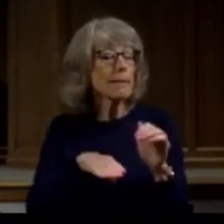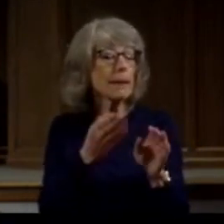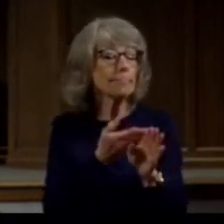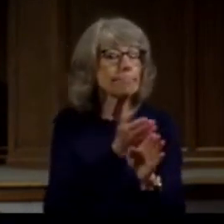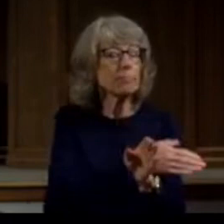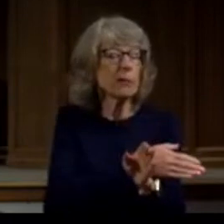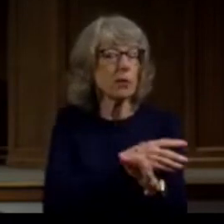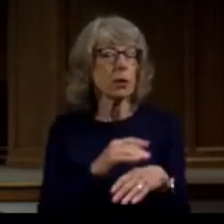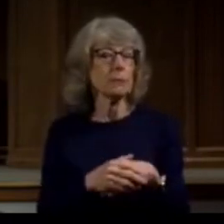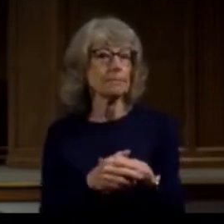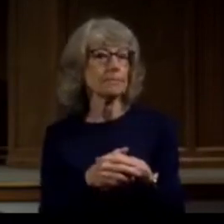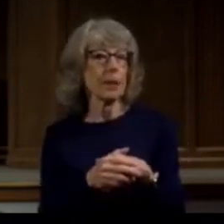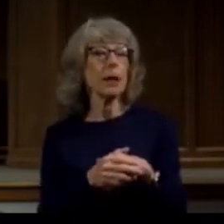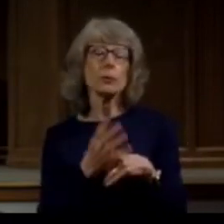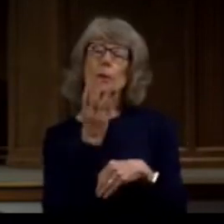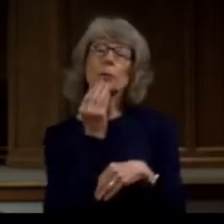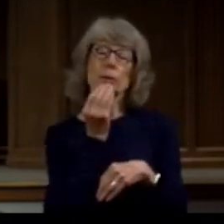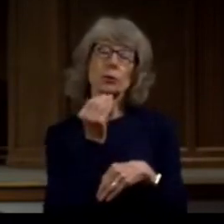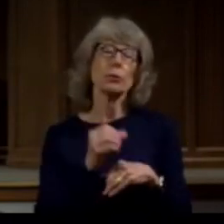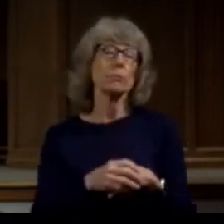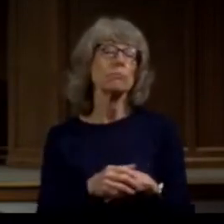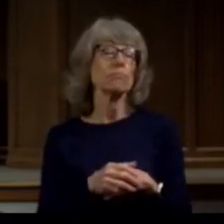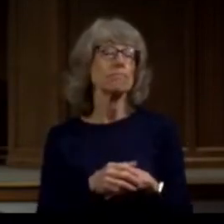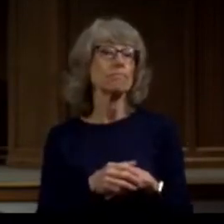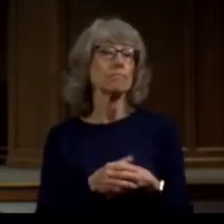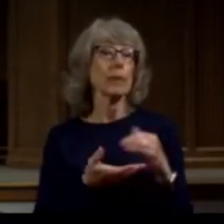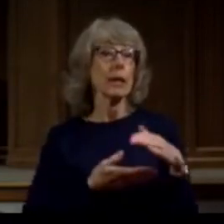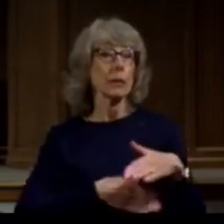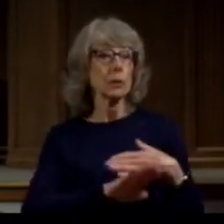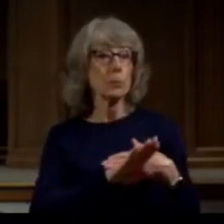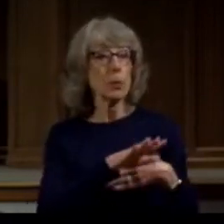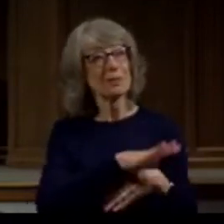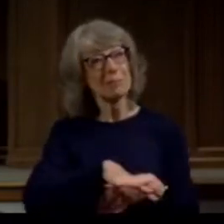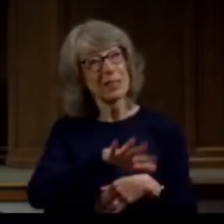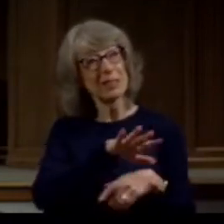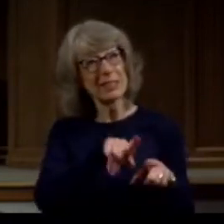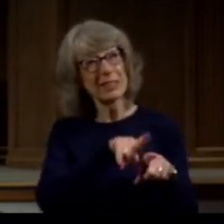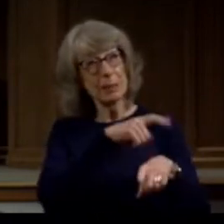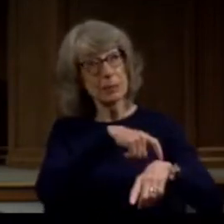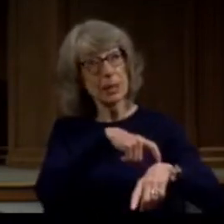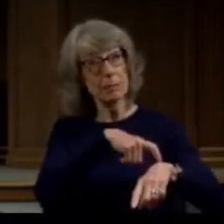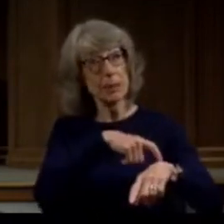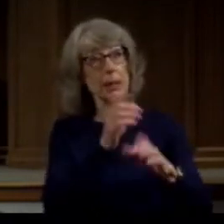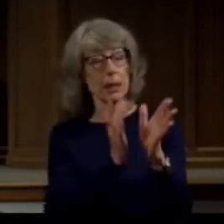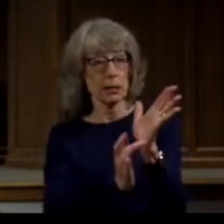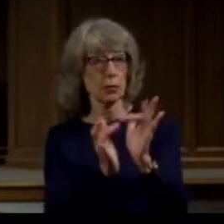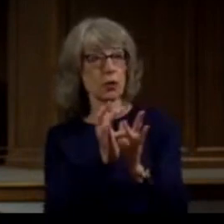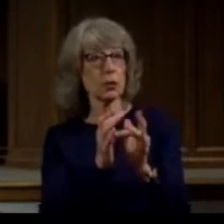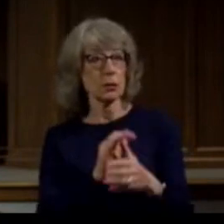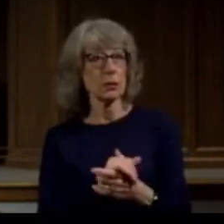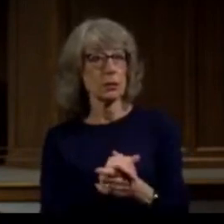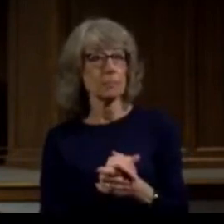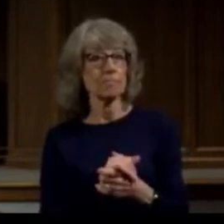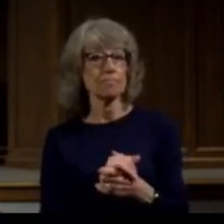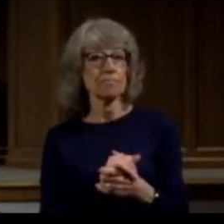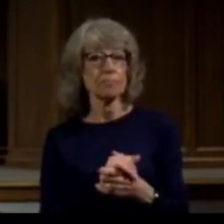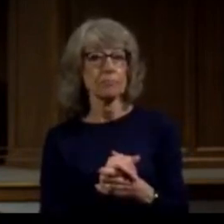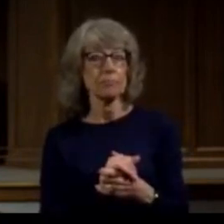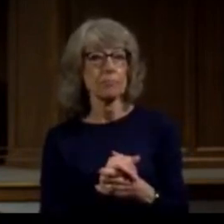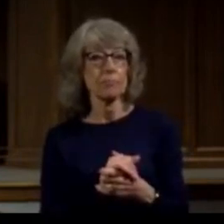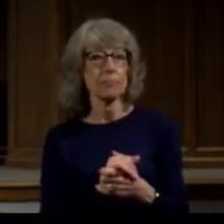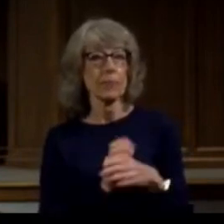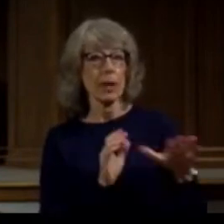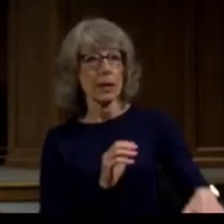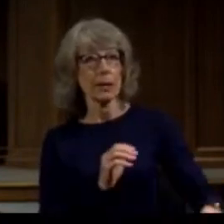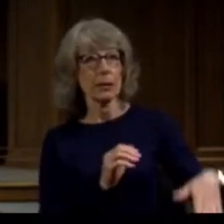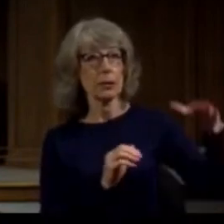was a Jew. He was born around the same time as Jesus, and he was raised